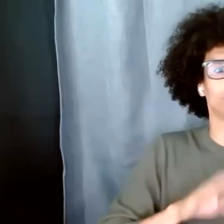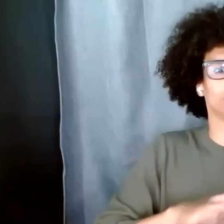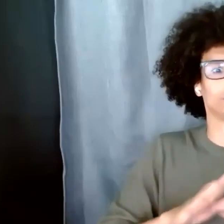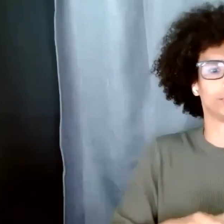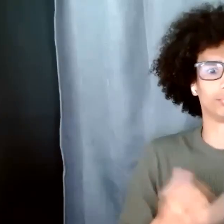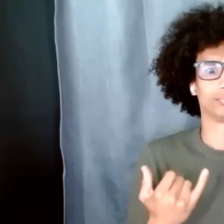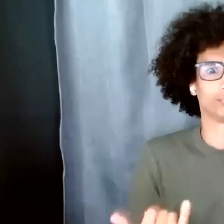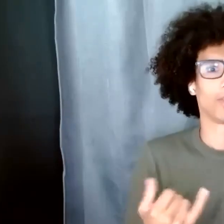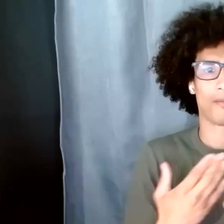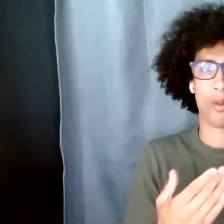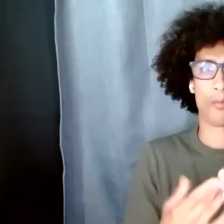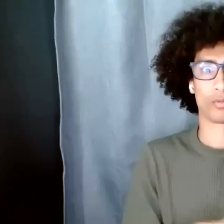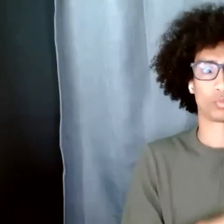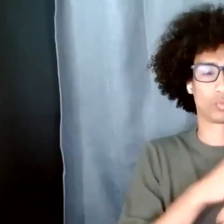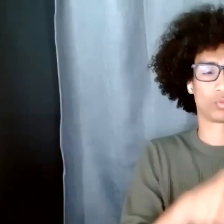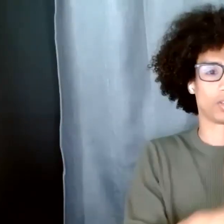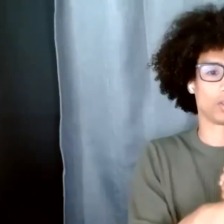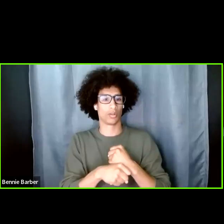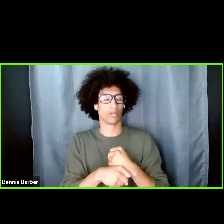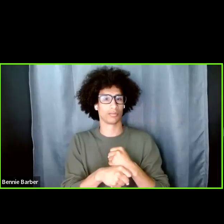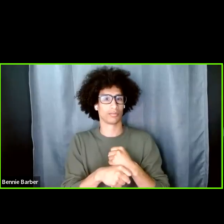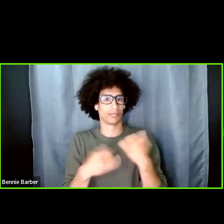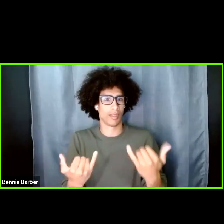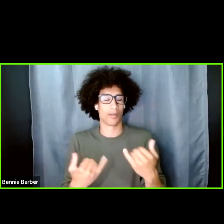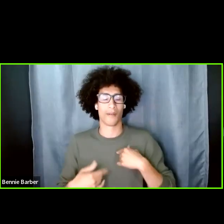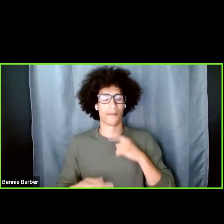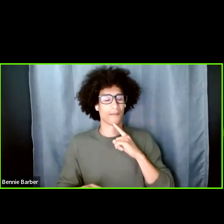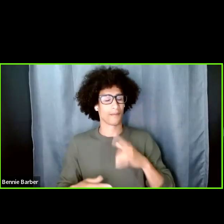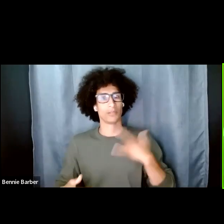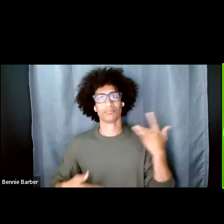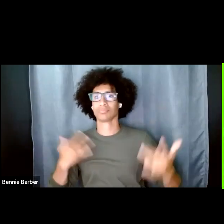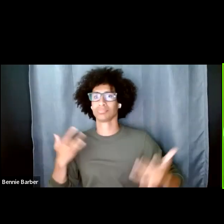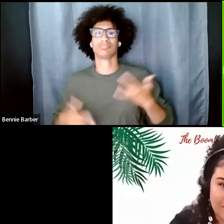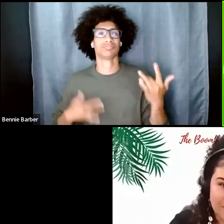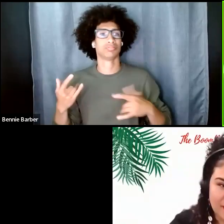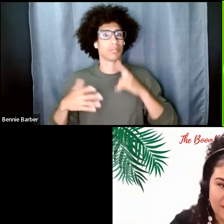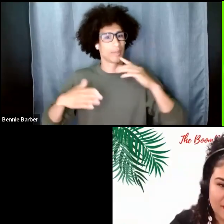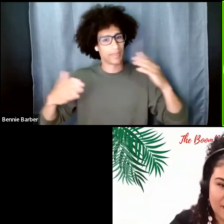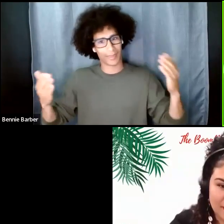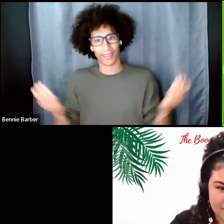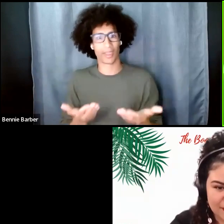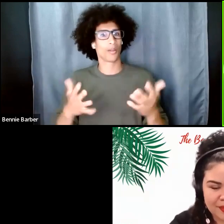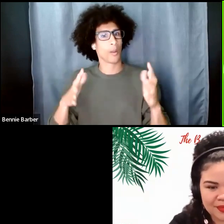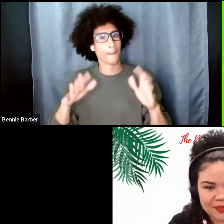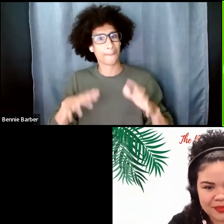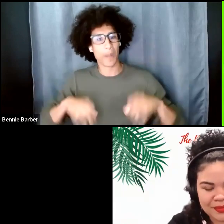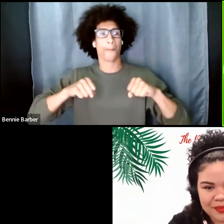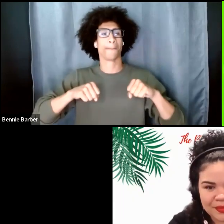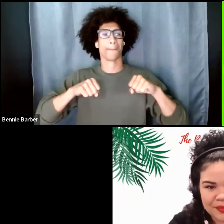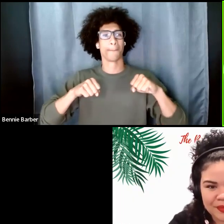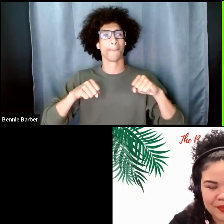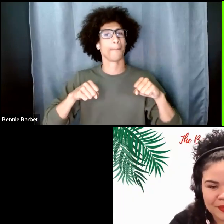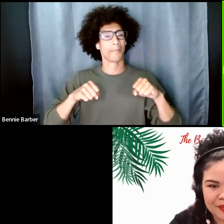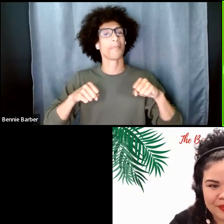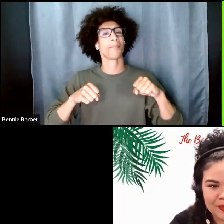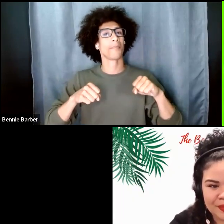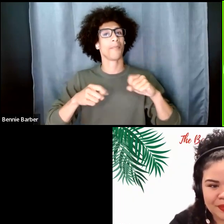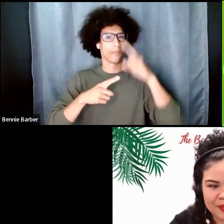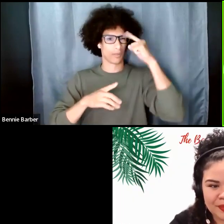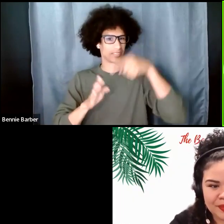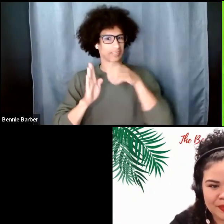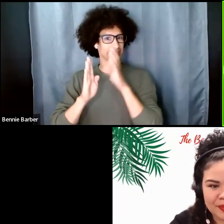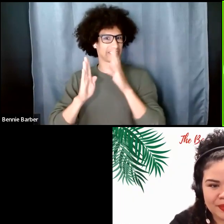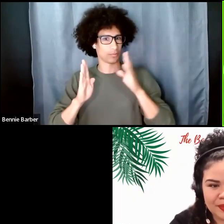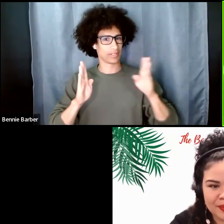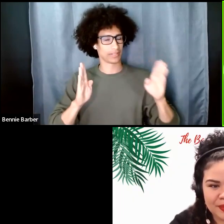very excited to be here in the space and to be able to do this um series and to be